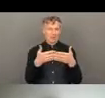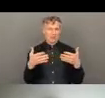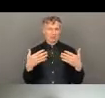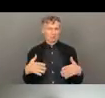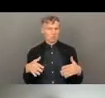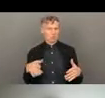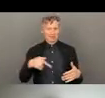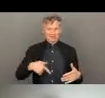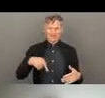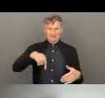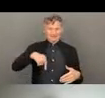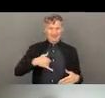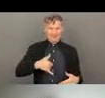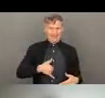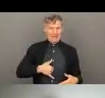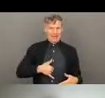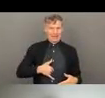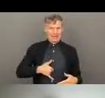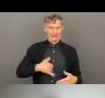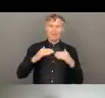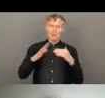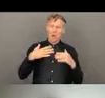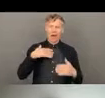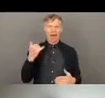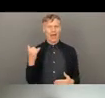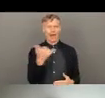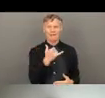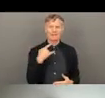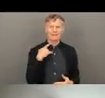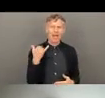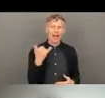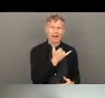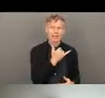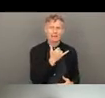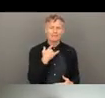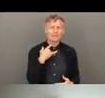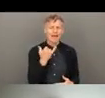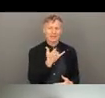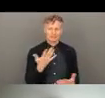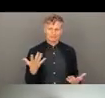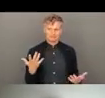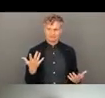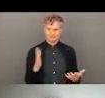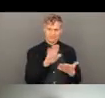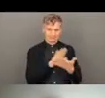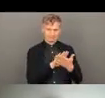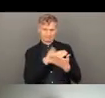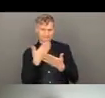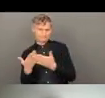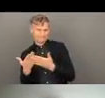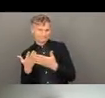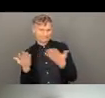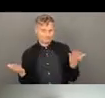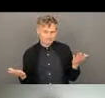we had to, you know, to, you know, add or